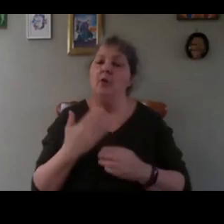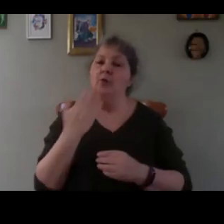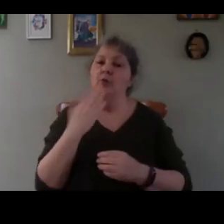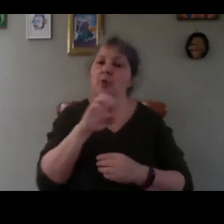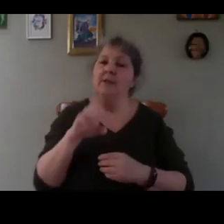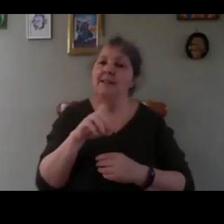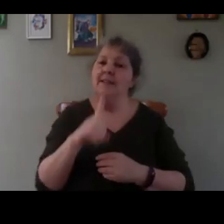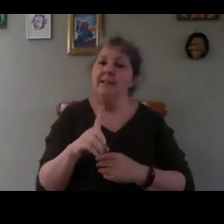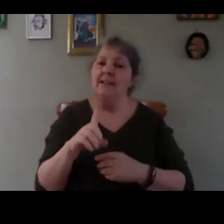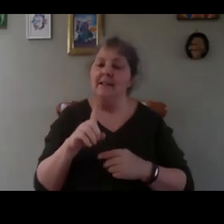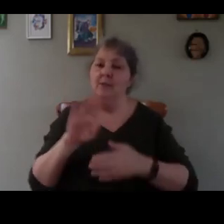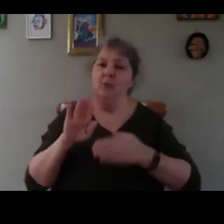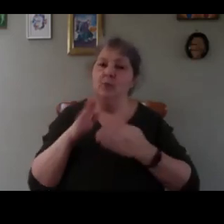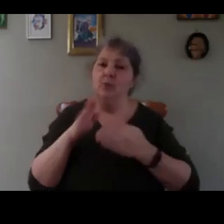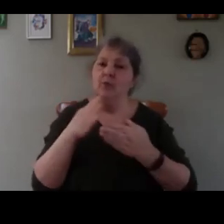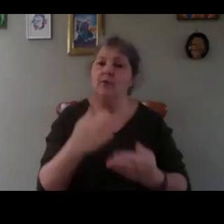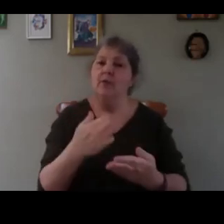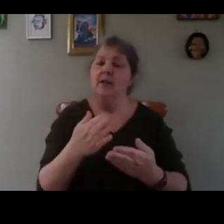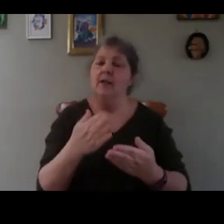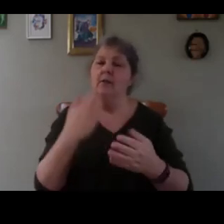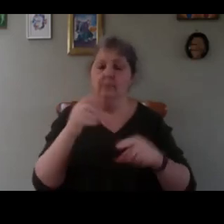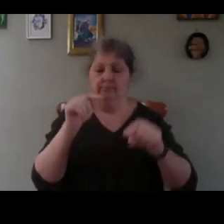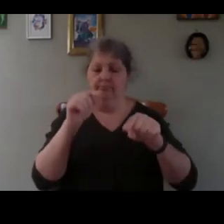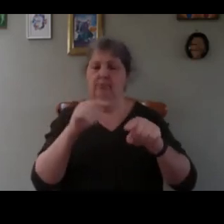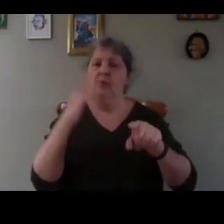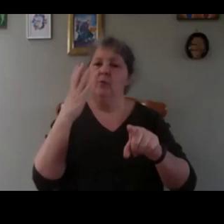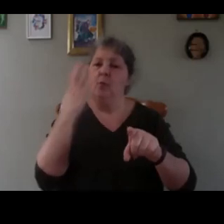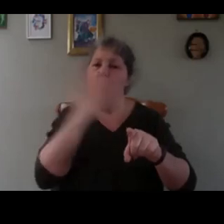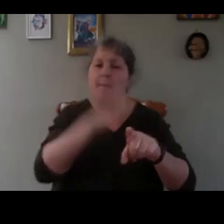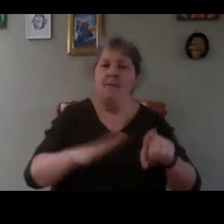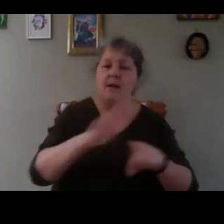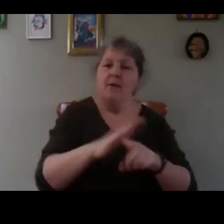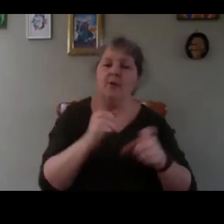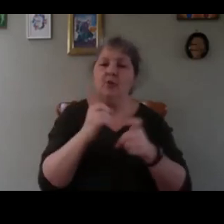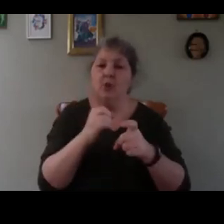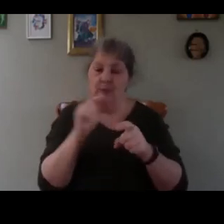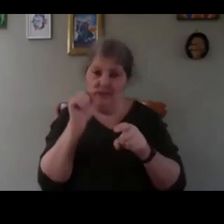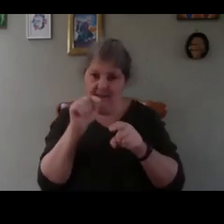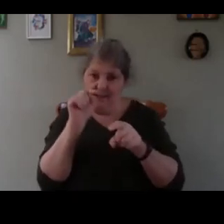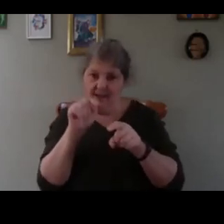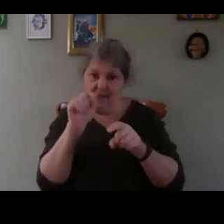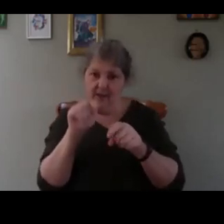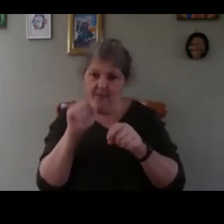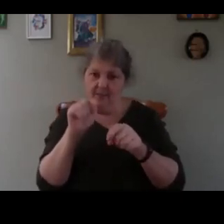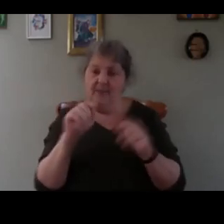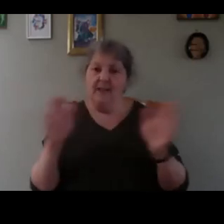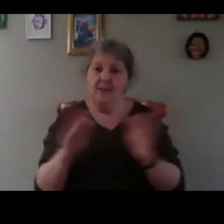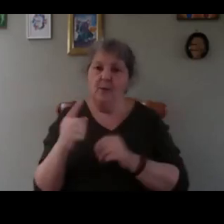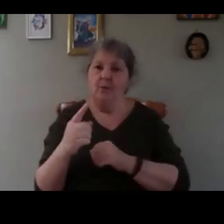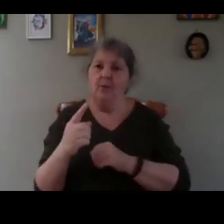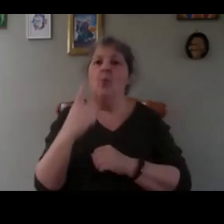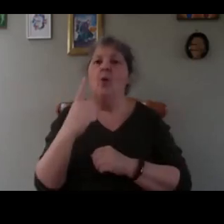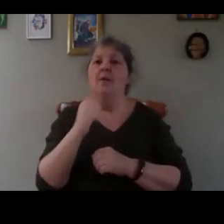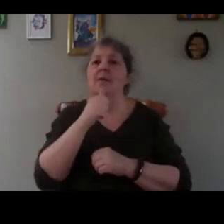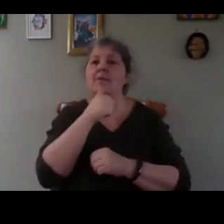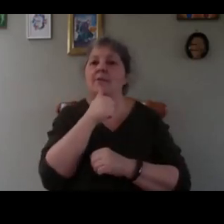is provided by the warming cable okay so in that one so one of the first way